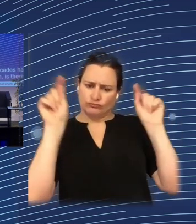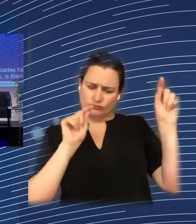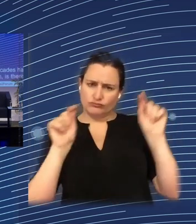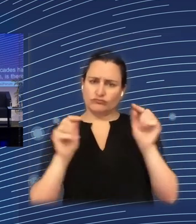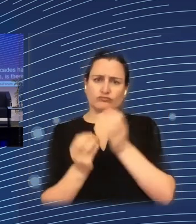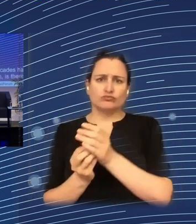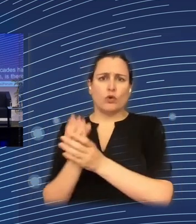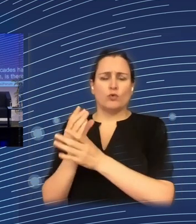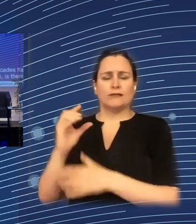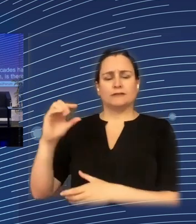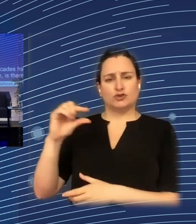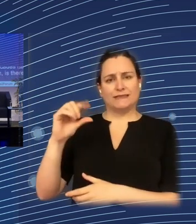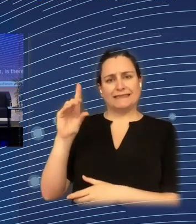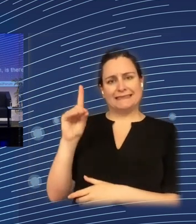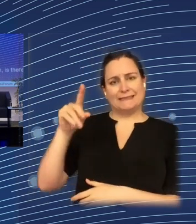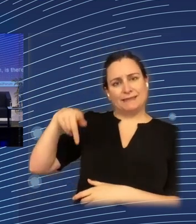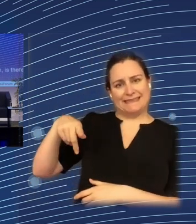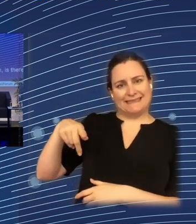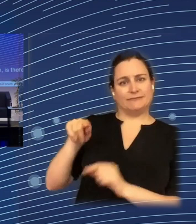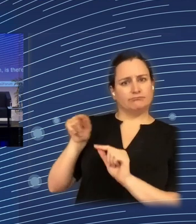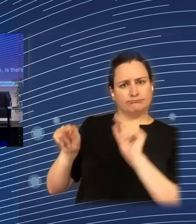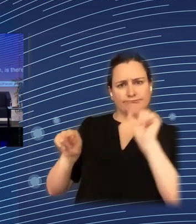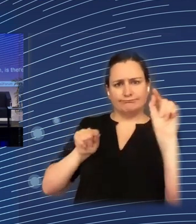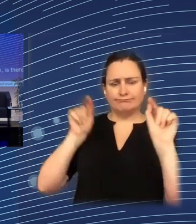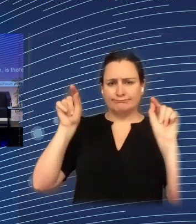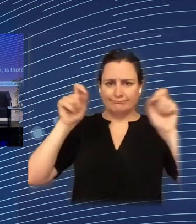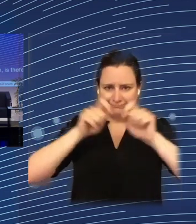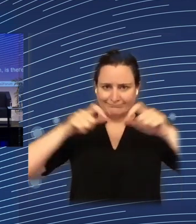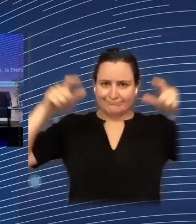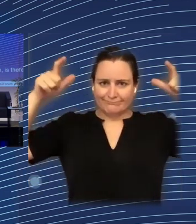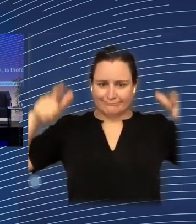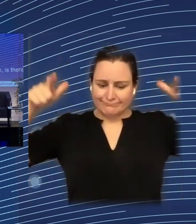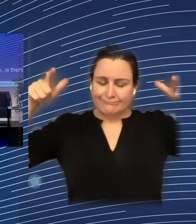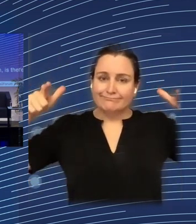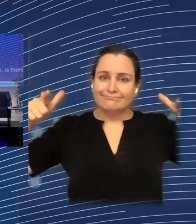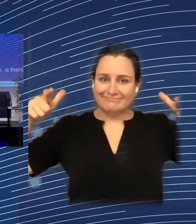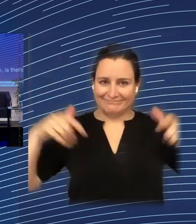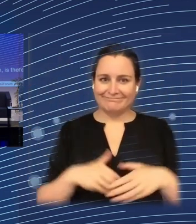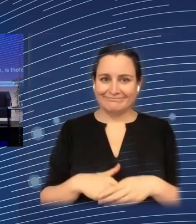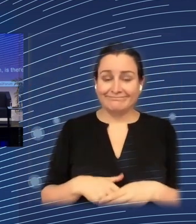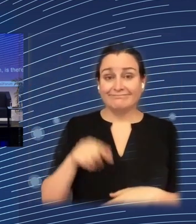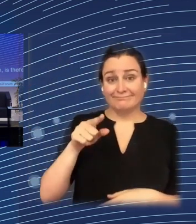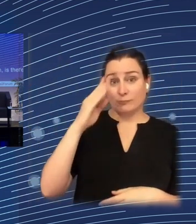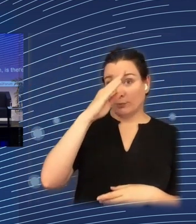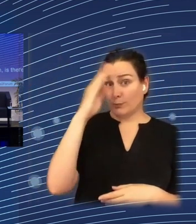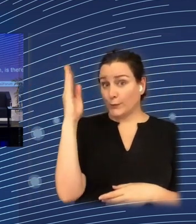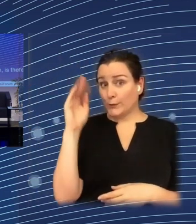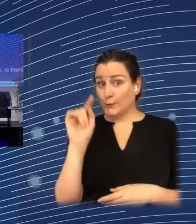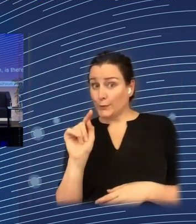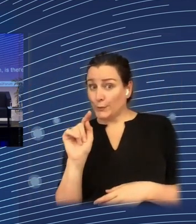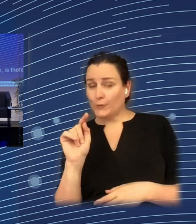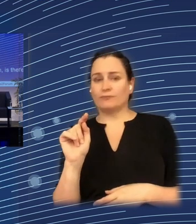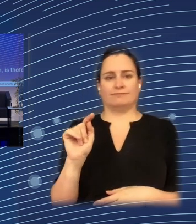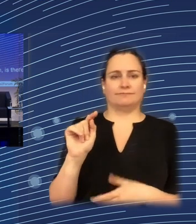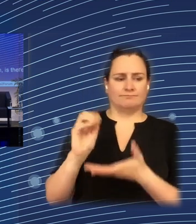by satellite imagery. Looking at any blue color, dark blue means growth of more than 7% per annum,